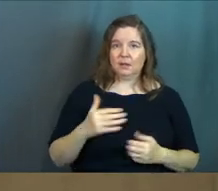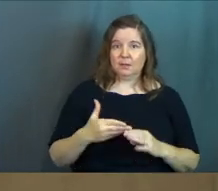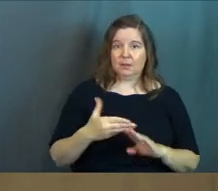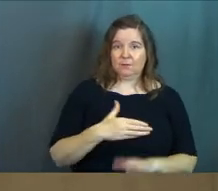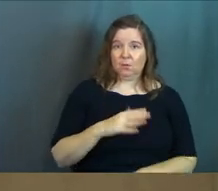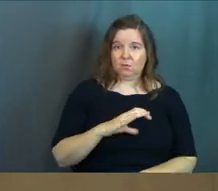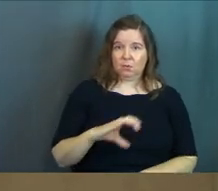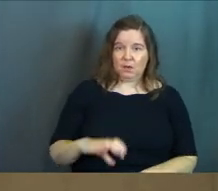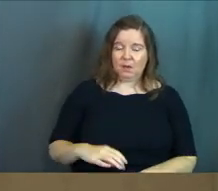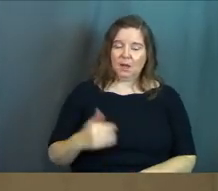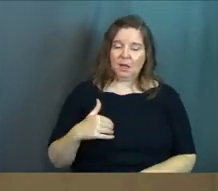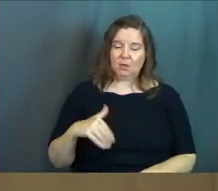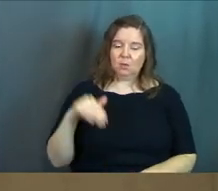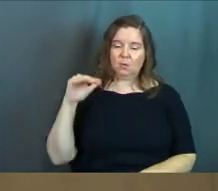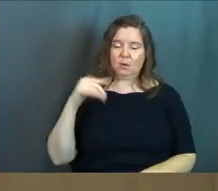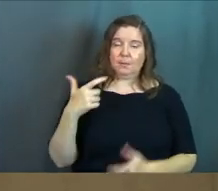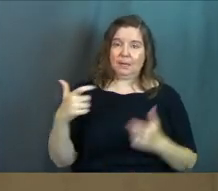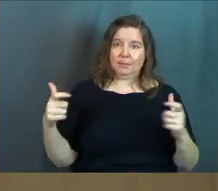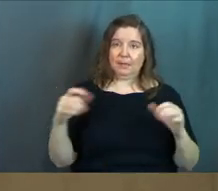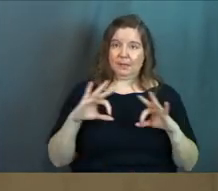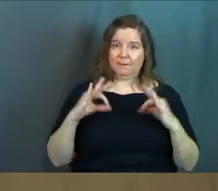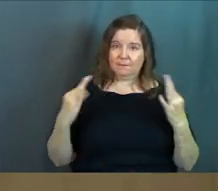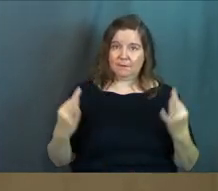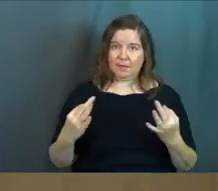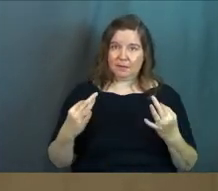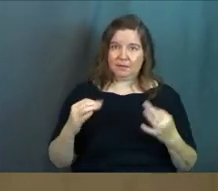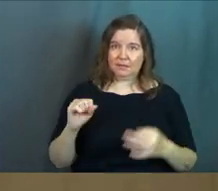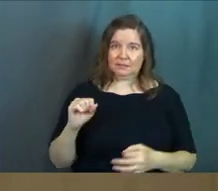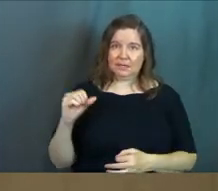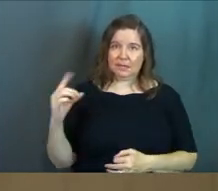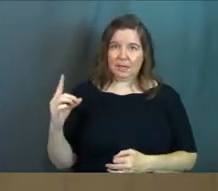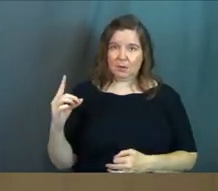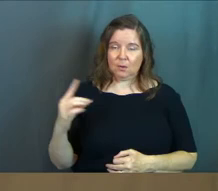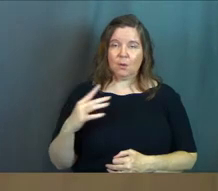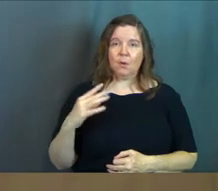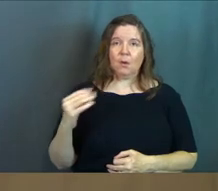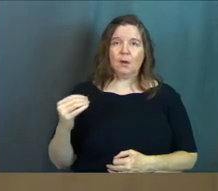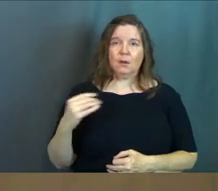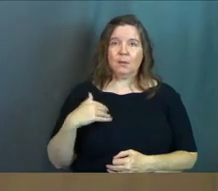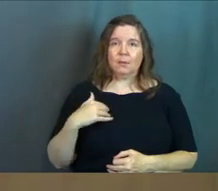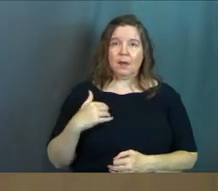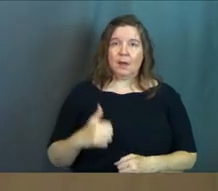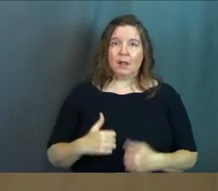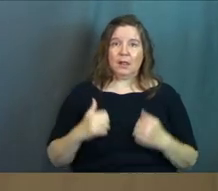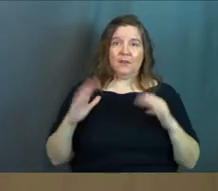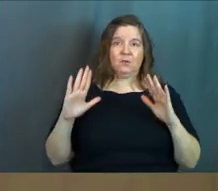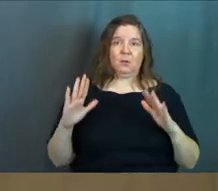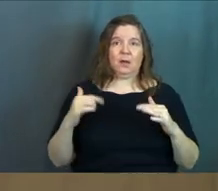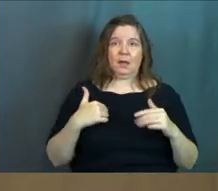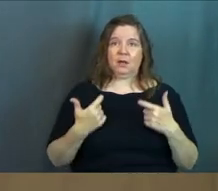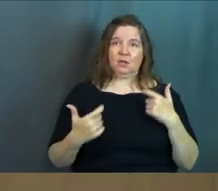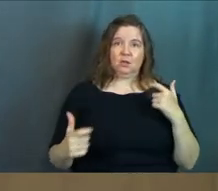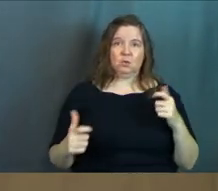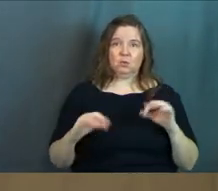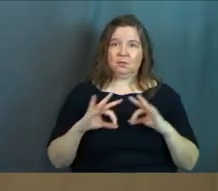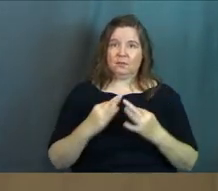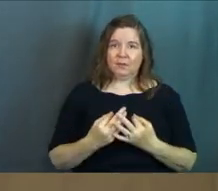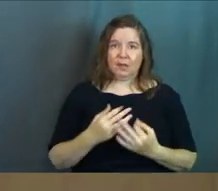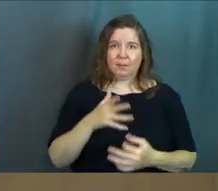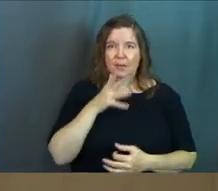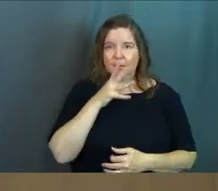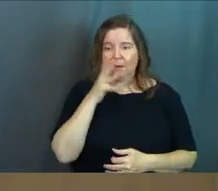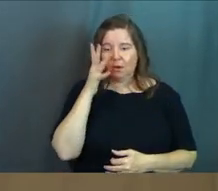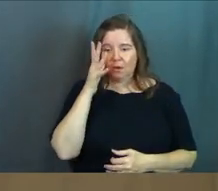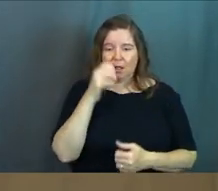Christ. I grew up in a big family in San Diego, and my life was great. I had a huge family. My